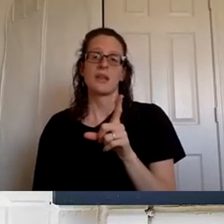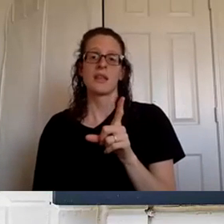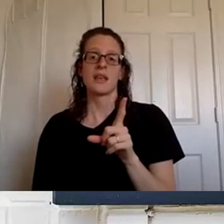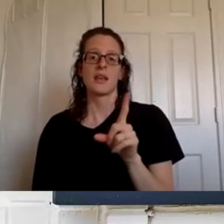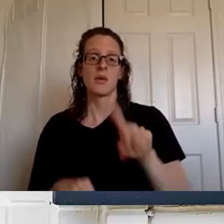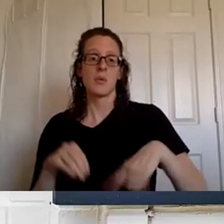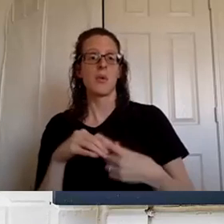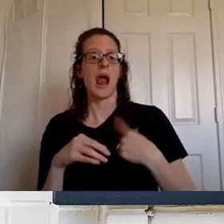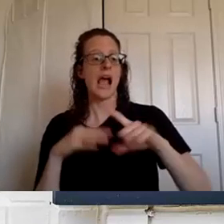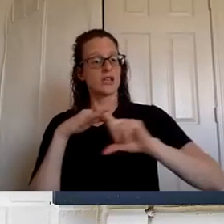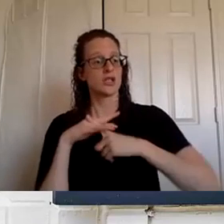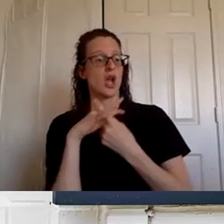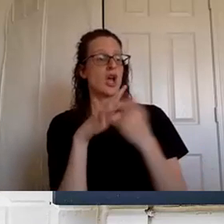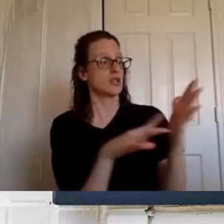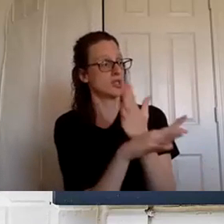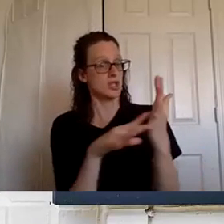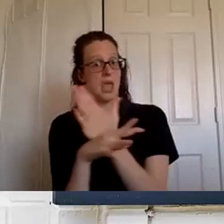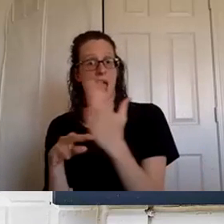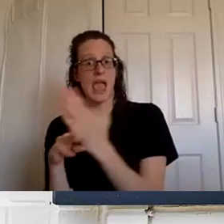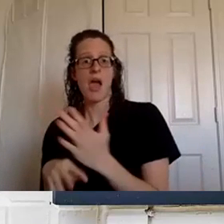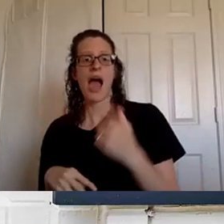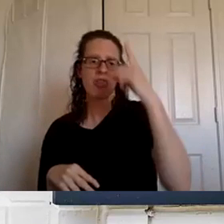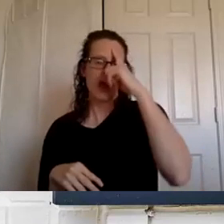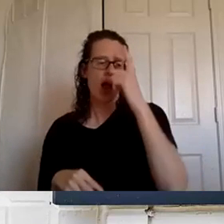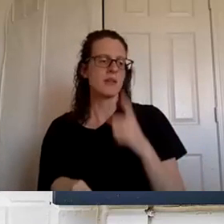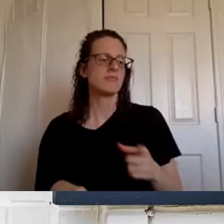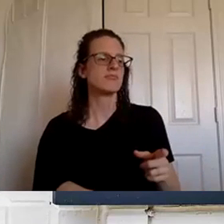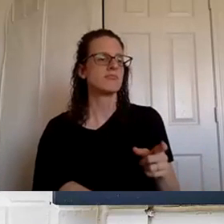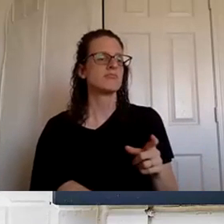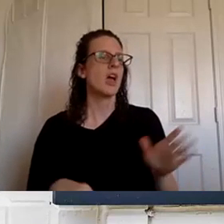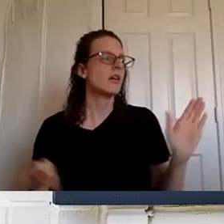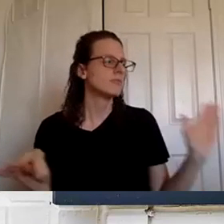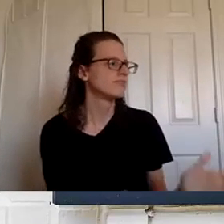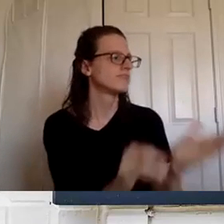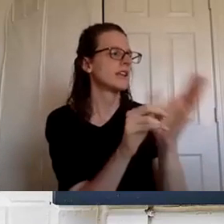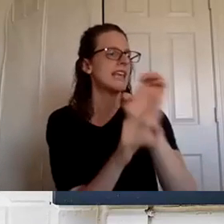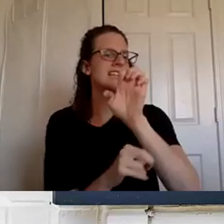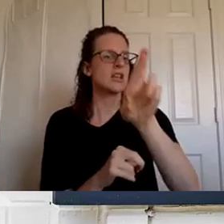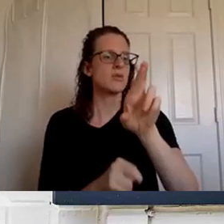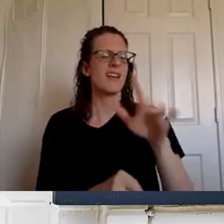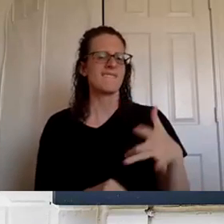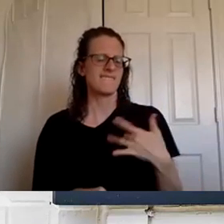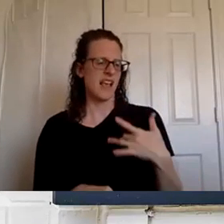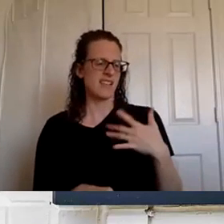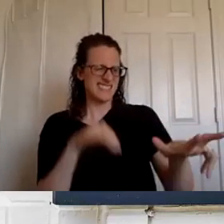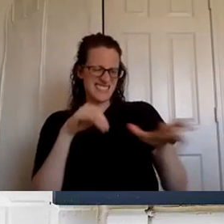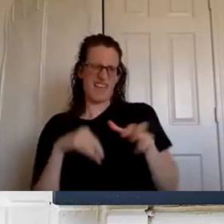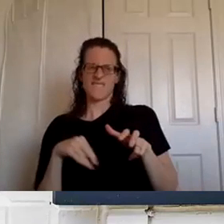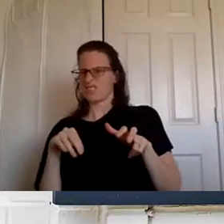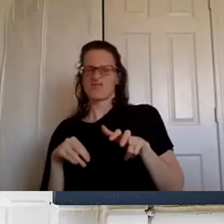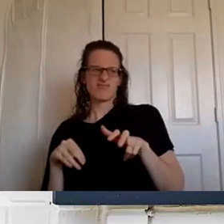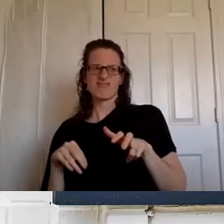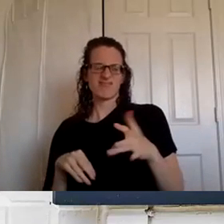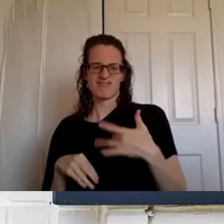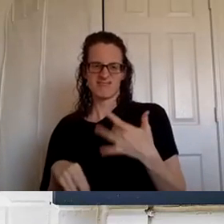i started sharing i used to think that trying to encourage people to get on essential rewards right away it felt selfish to me um